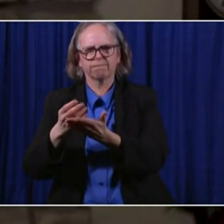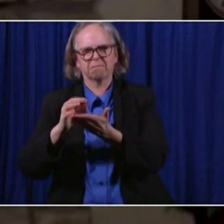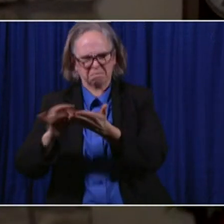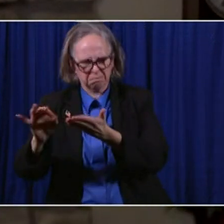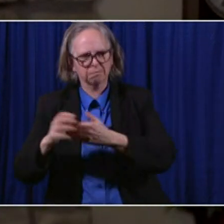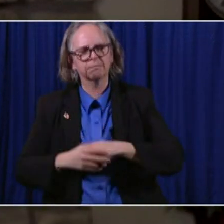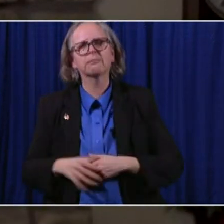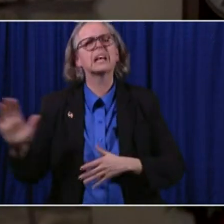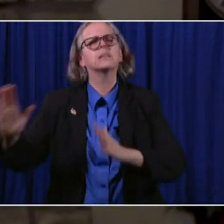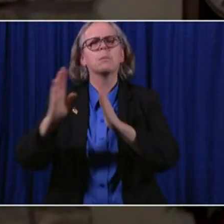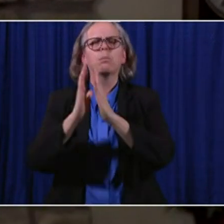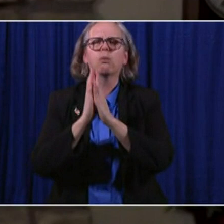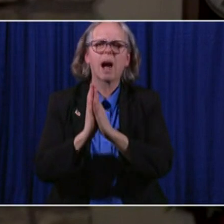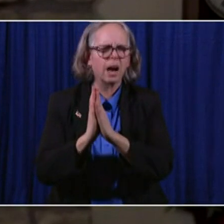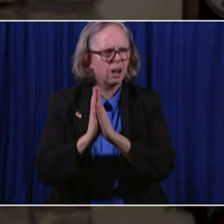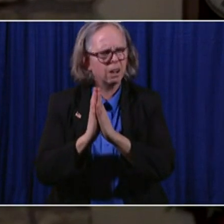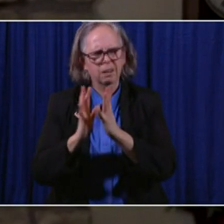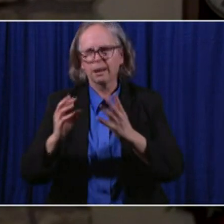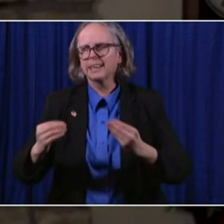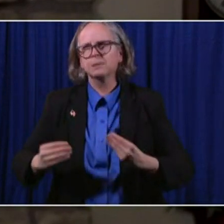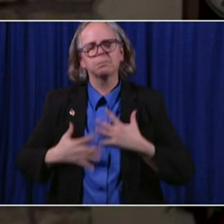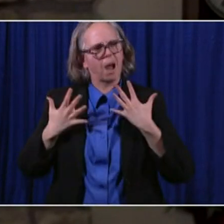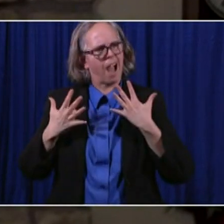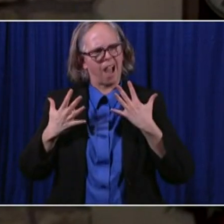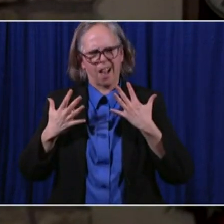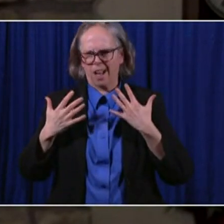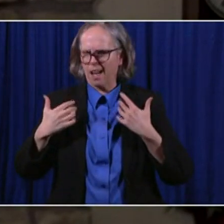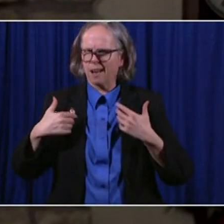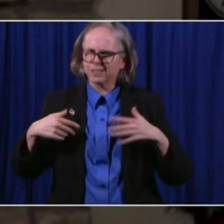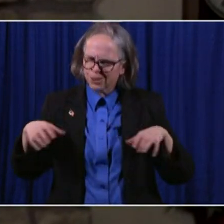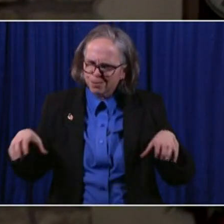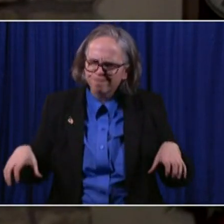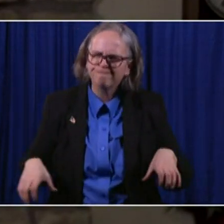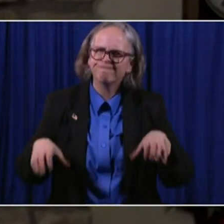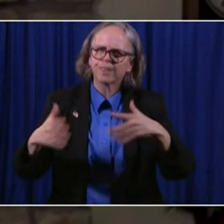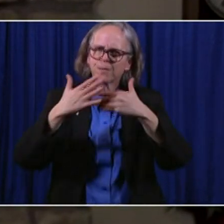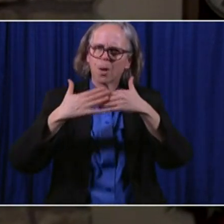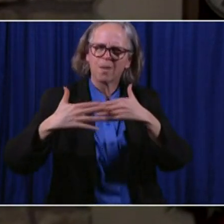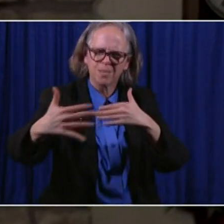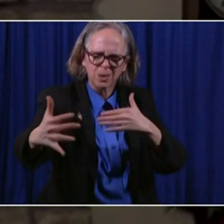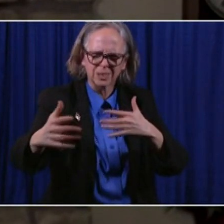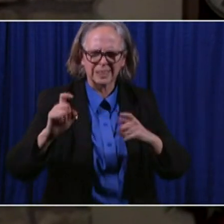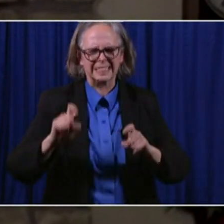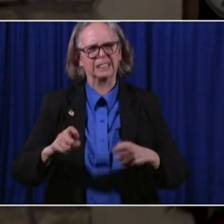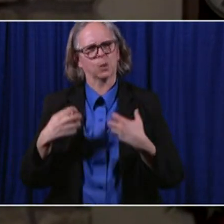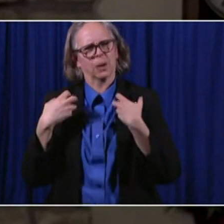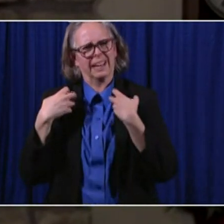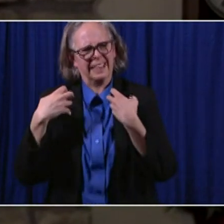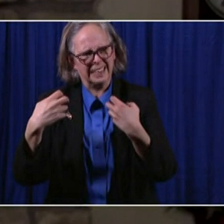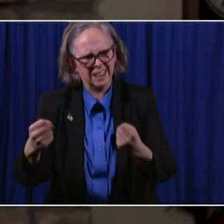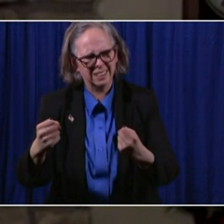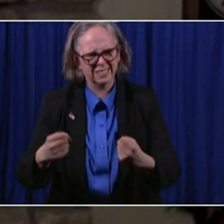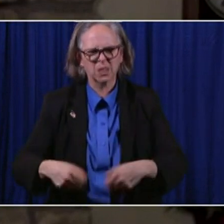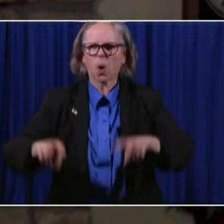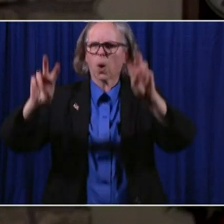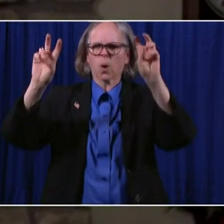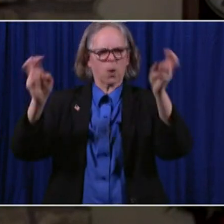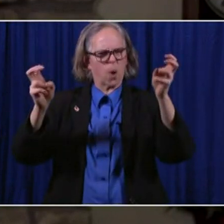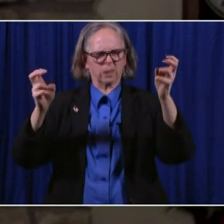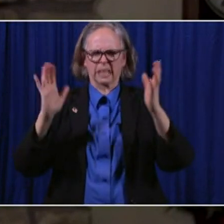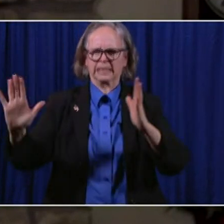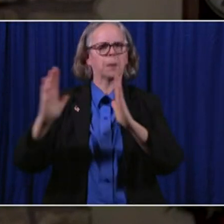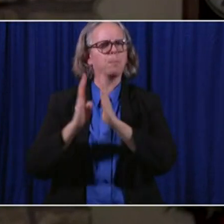and offers the words that we need to begin to heal. Here is a portion of his prayer.